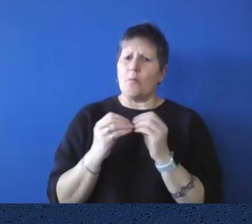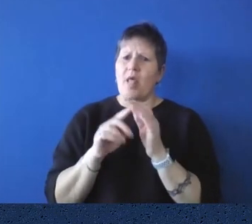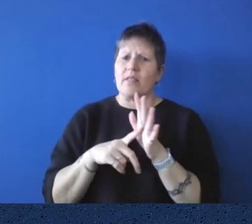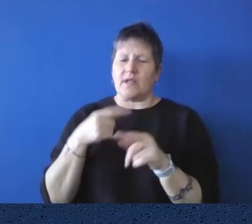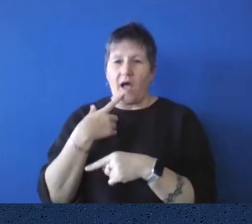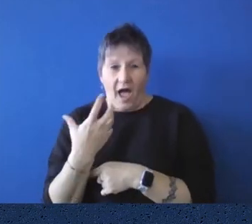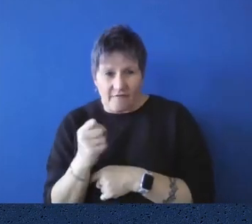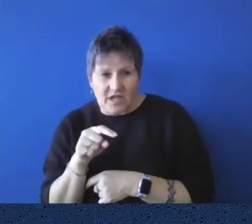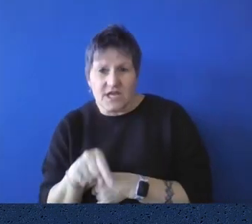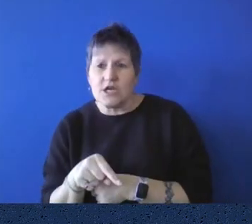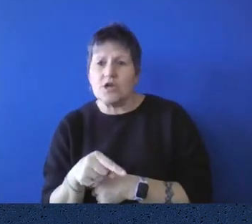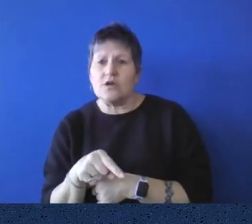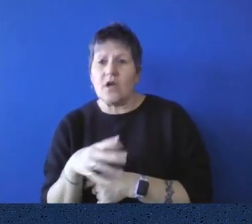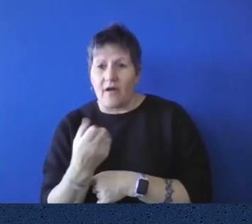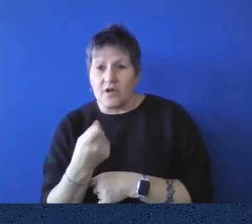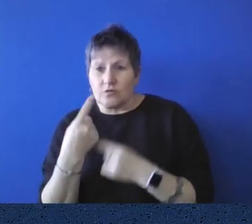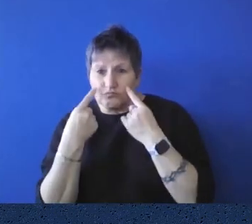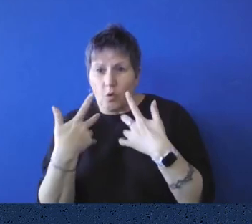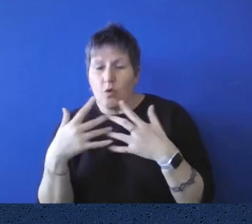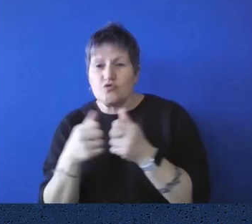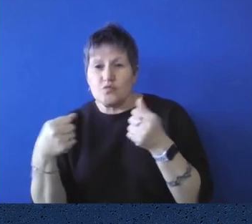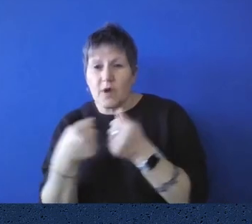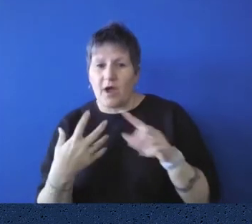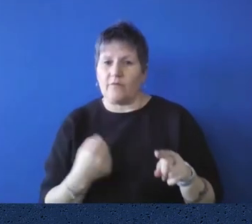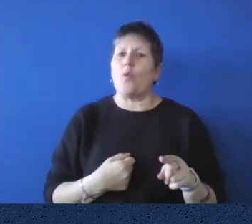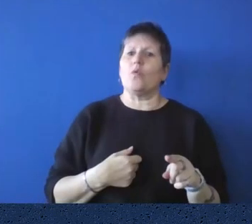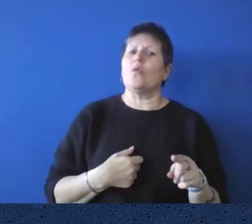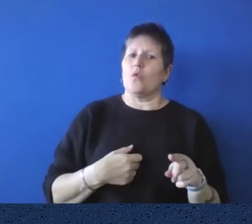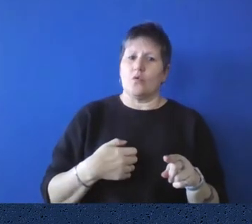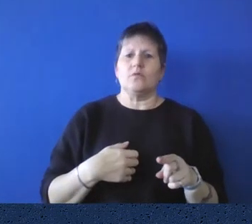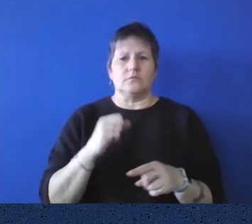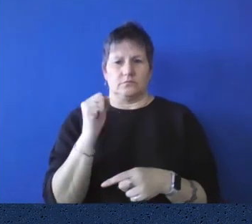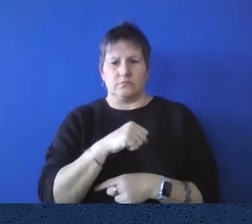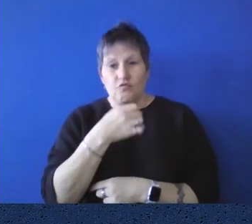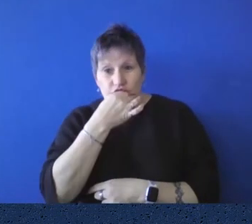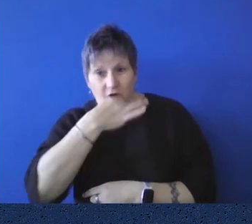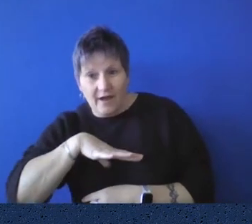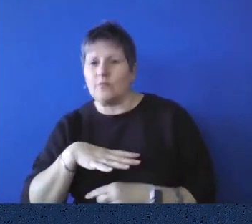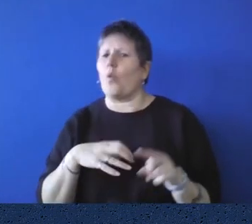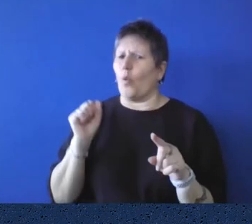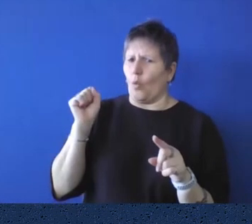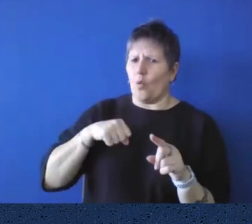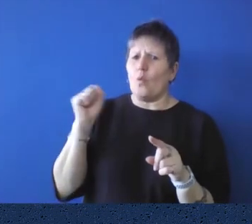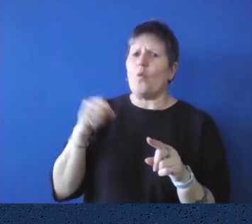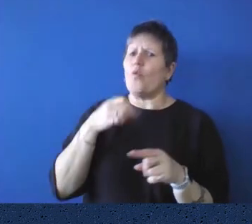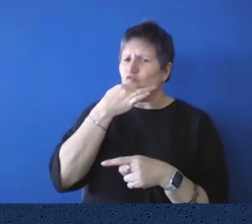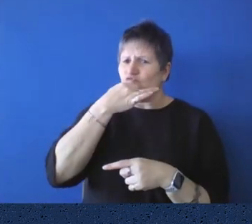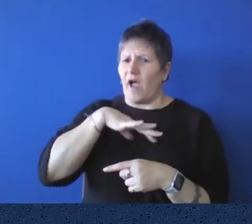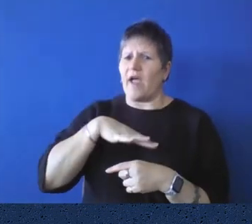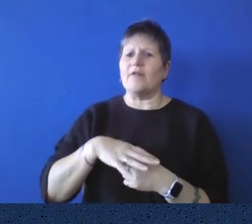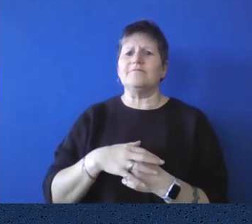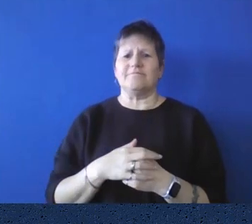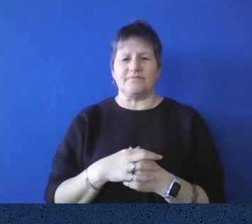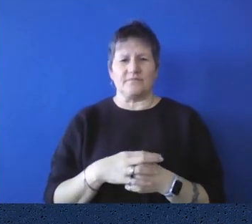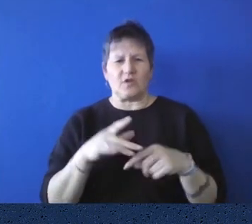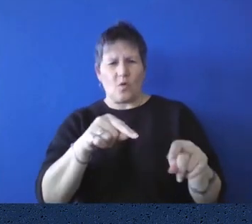the most rare items that you have? Yes. Yes. And so Carolyn, when you think about, you know, you're